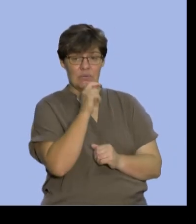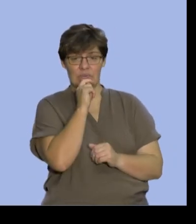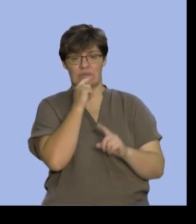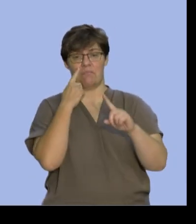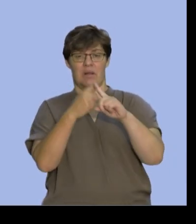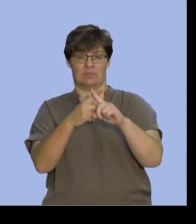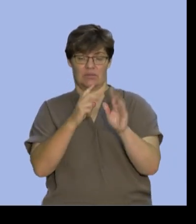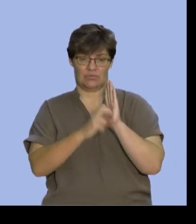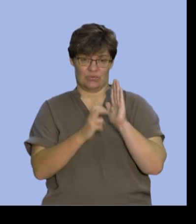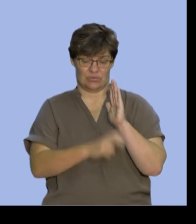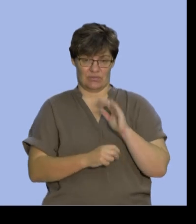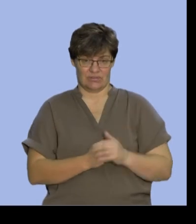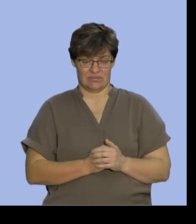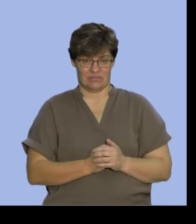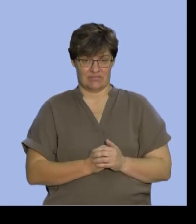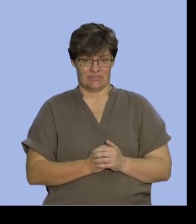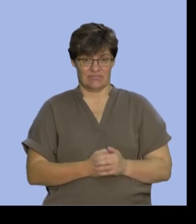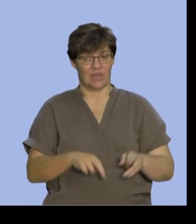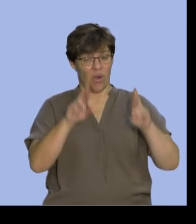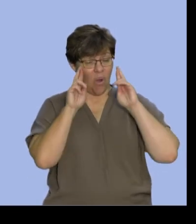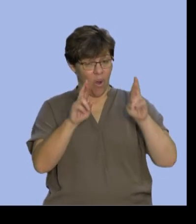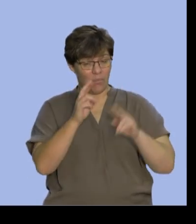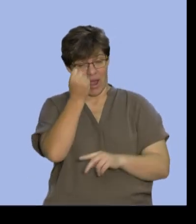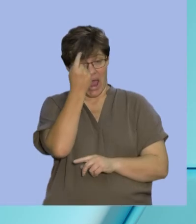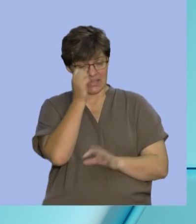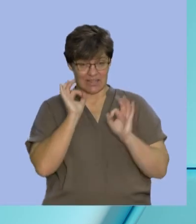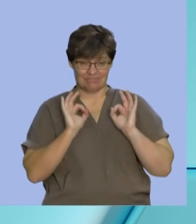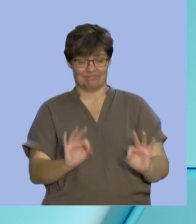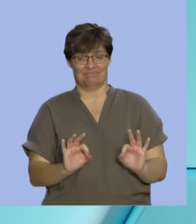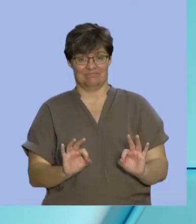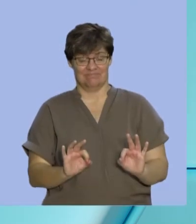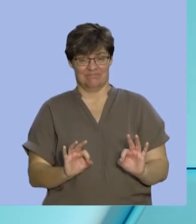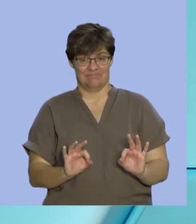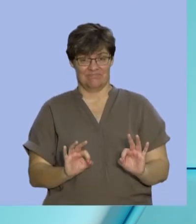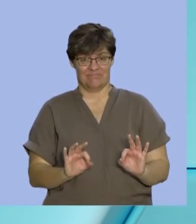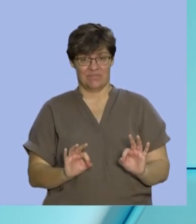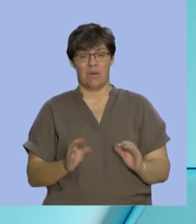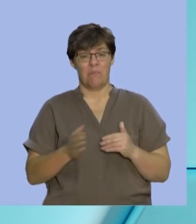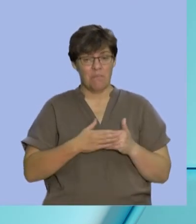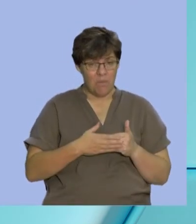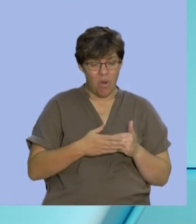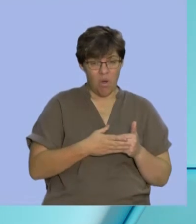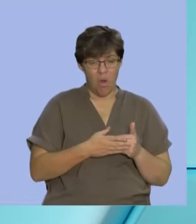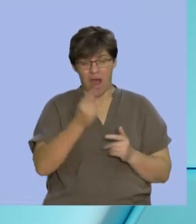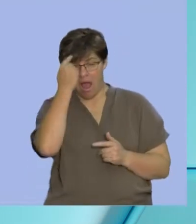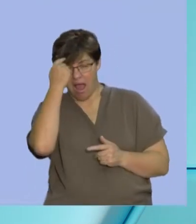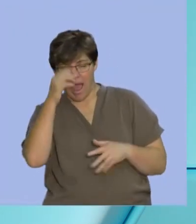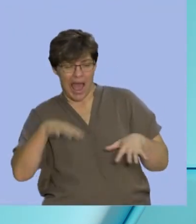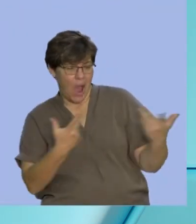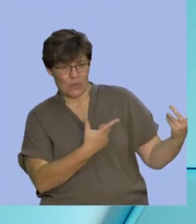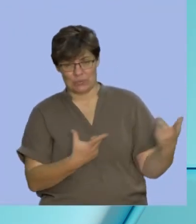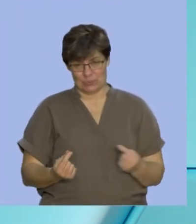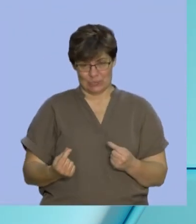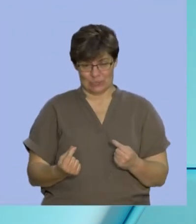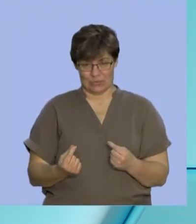rule guys I hope you've got a good idea now of more tools in your toolbox and you're in a better position